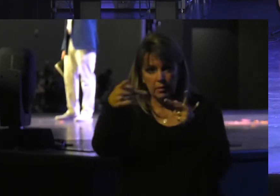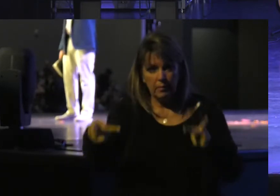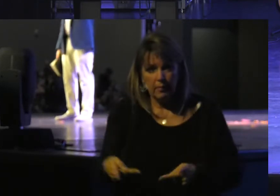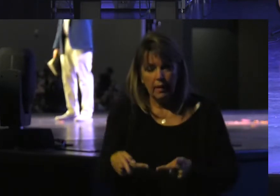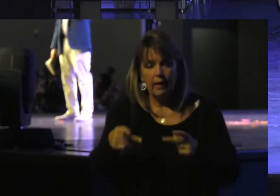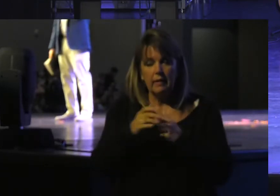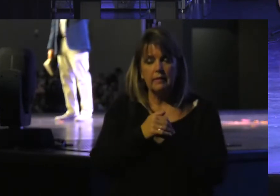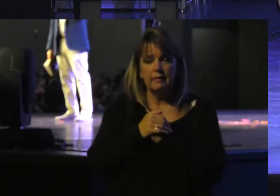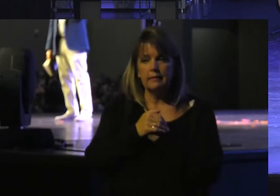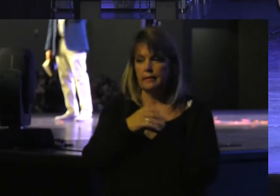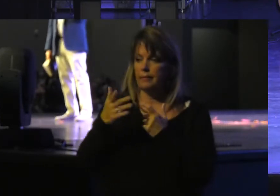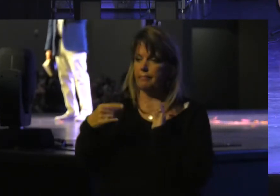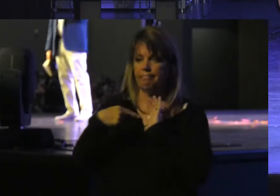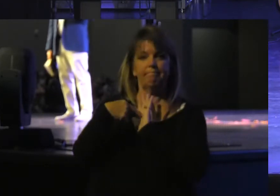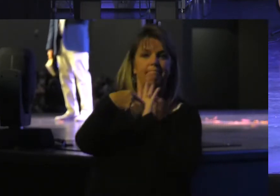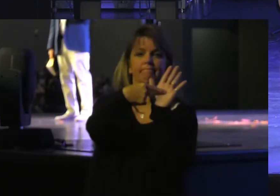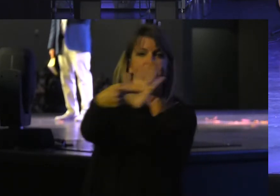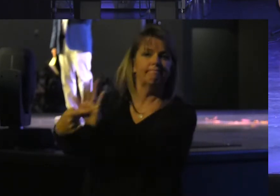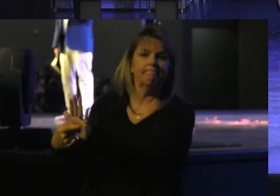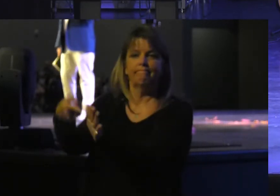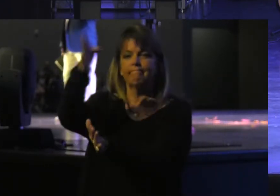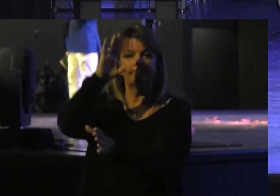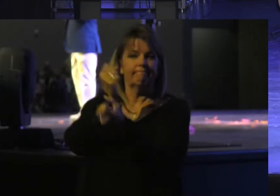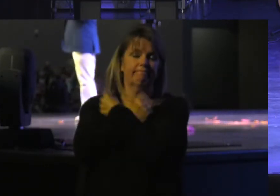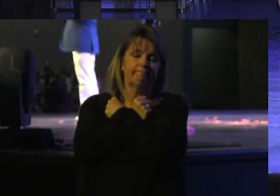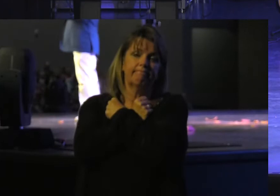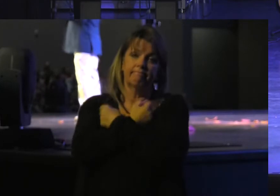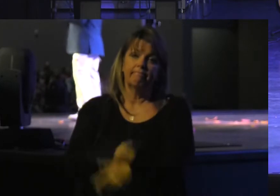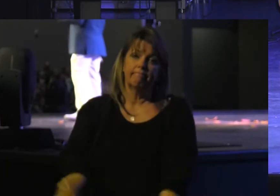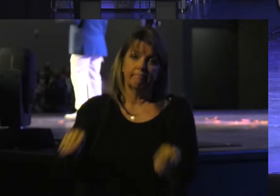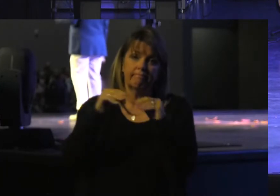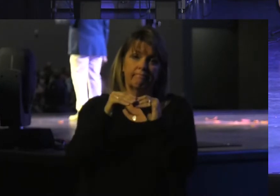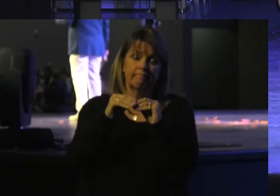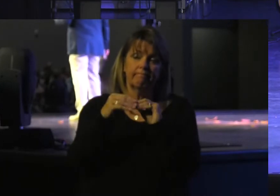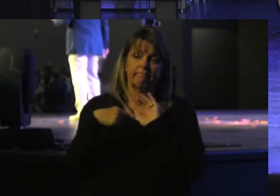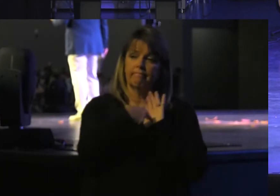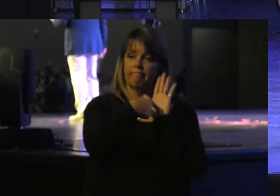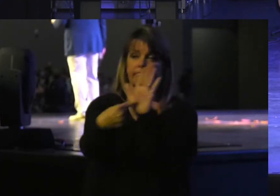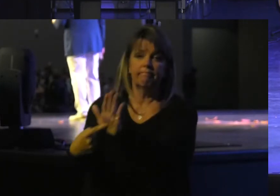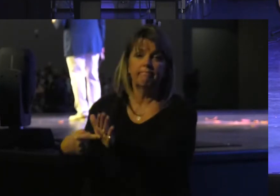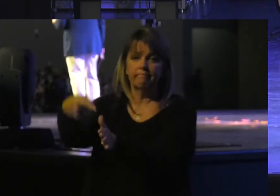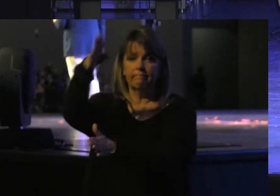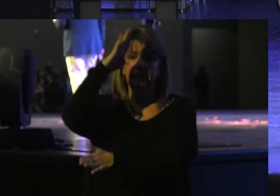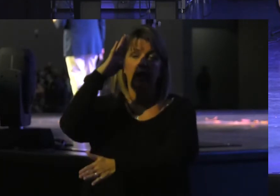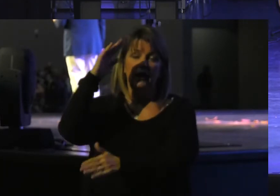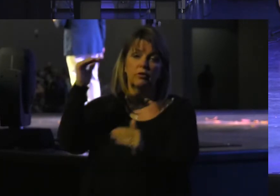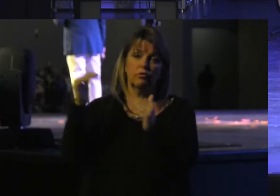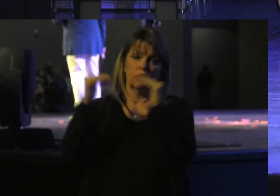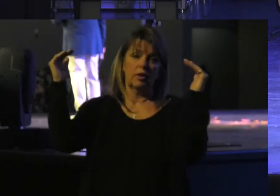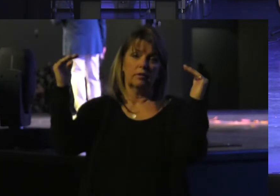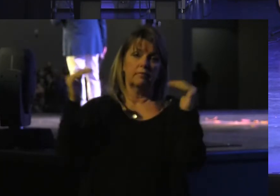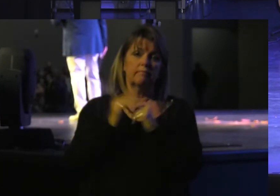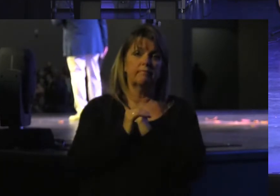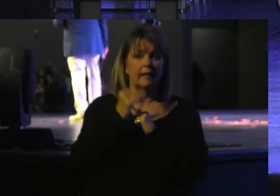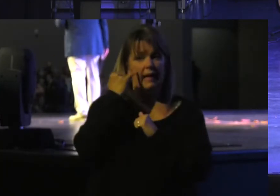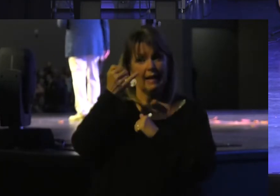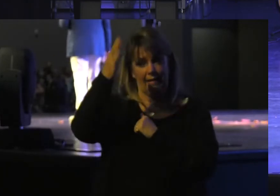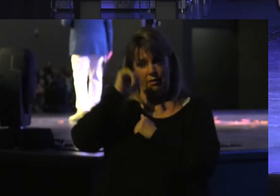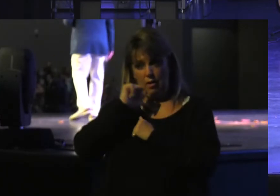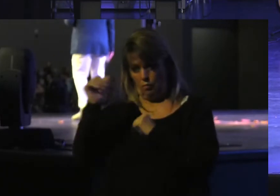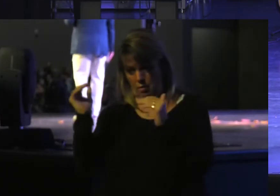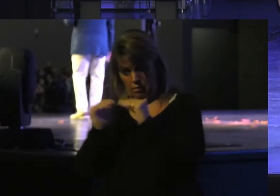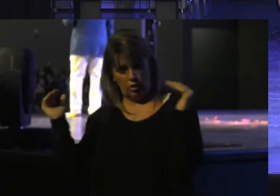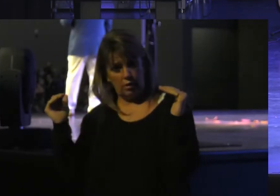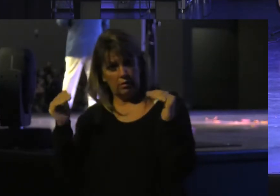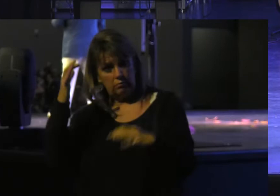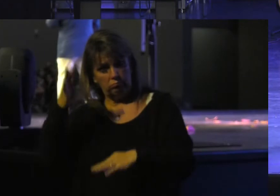Of the ultimate Display of God's love It is the Ultimate display Of God's Justice If God Were not Just